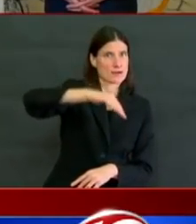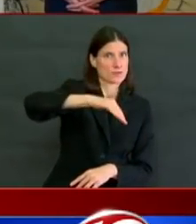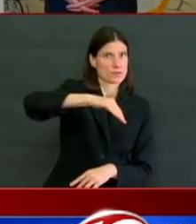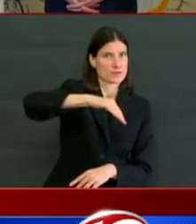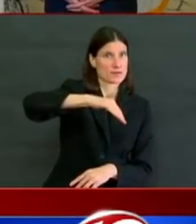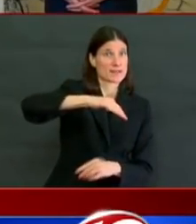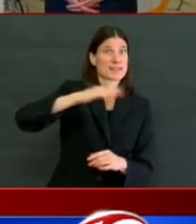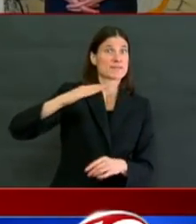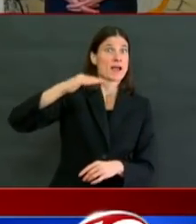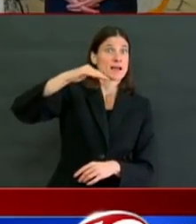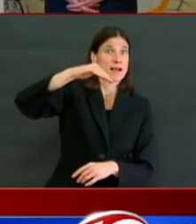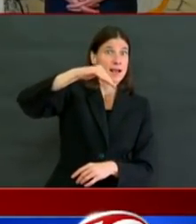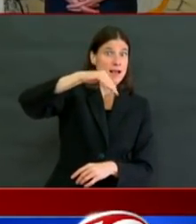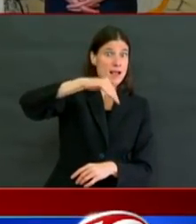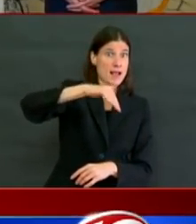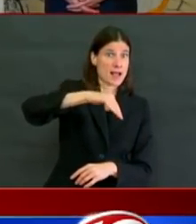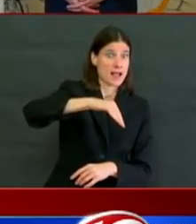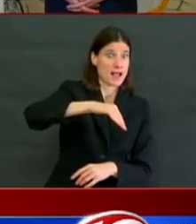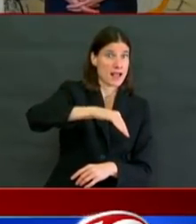on May 8th.